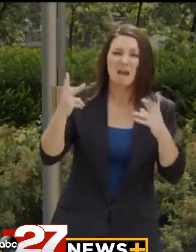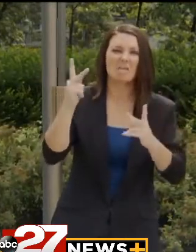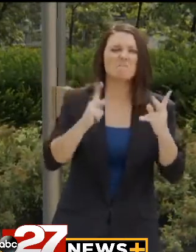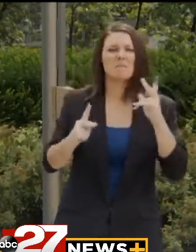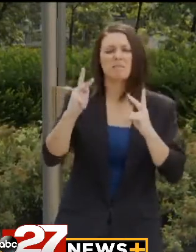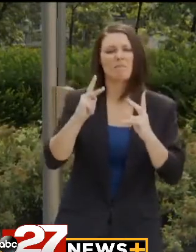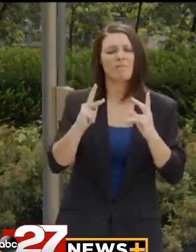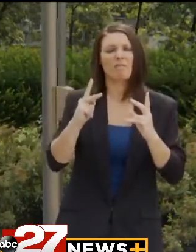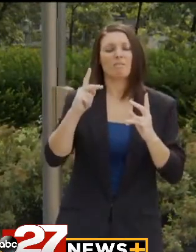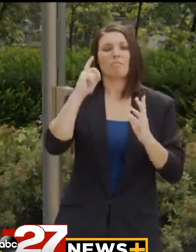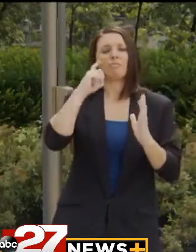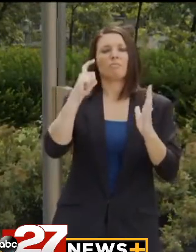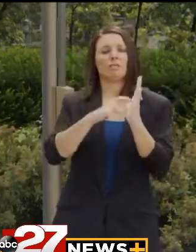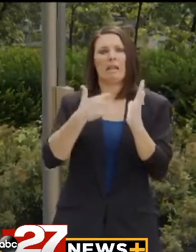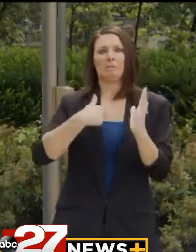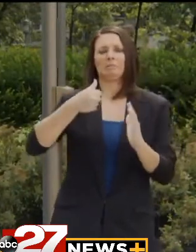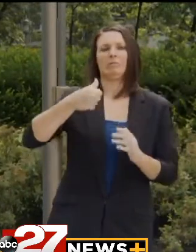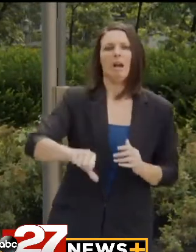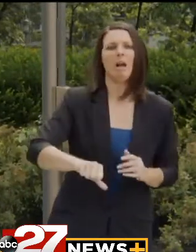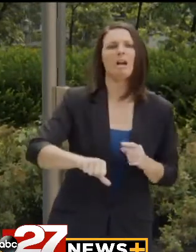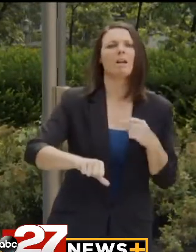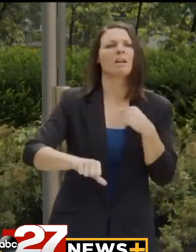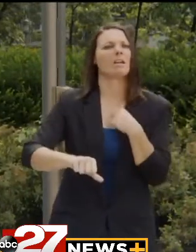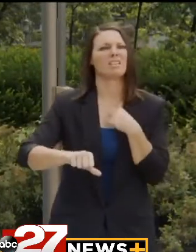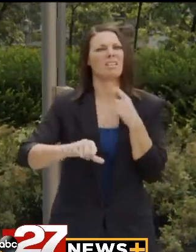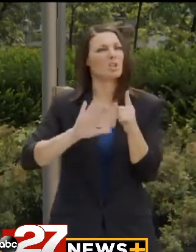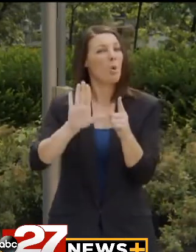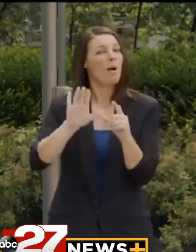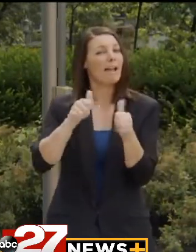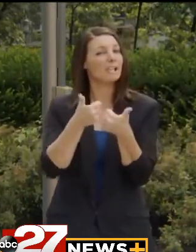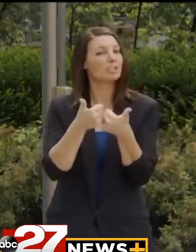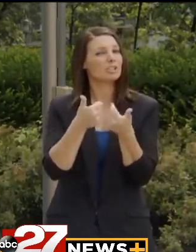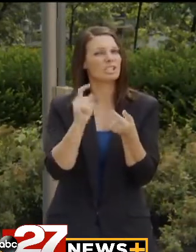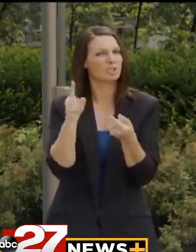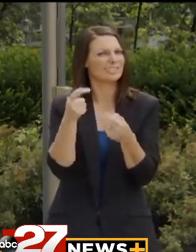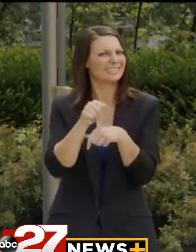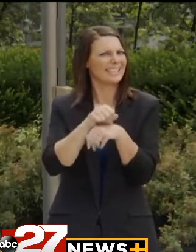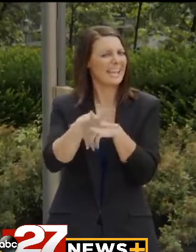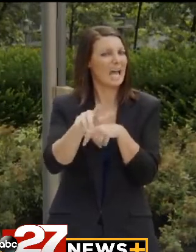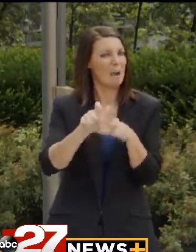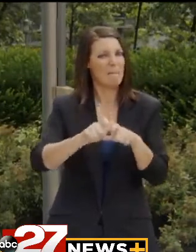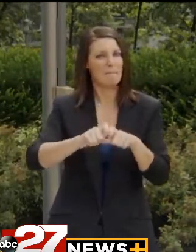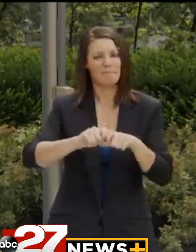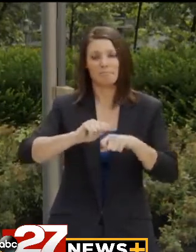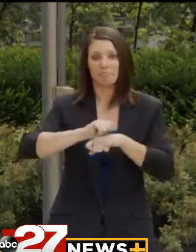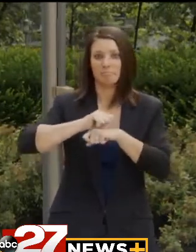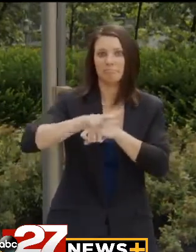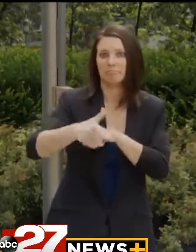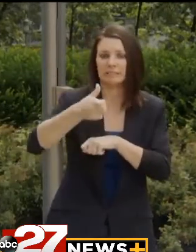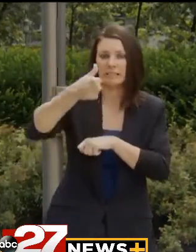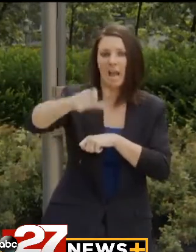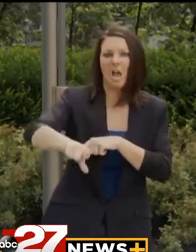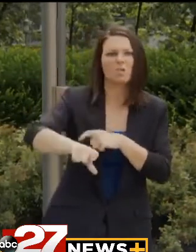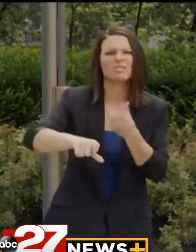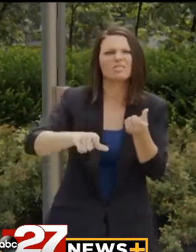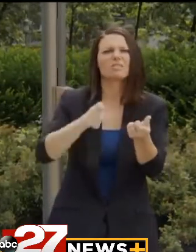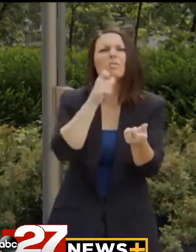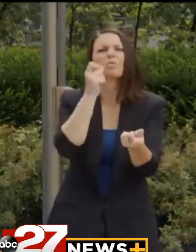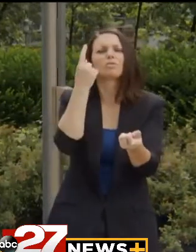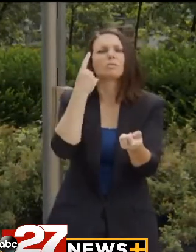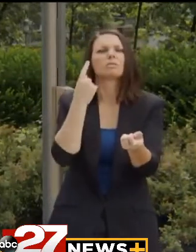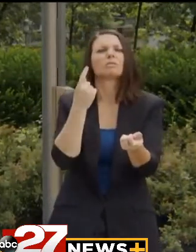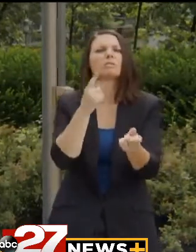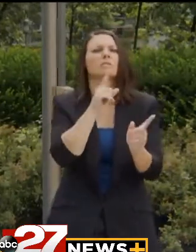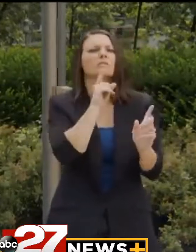suddenly finding out that they were denied. Did your agency just send out a huge batch of denials? mean, what's, does that